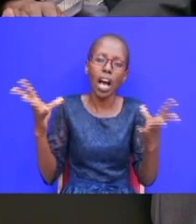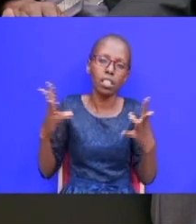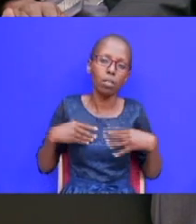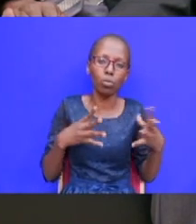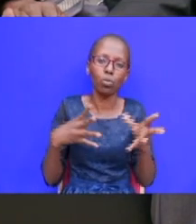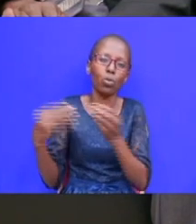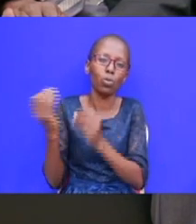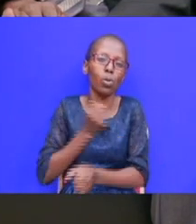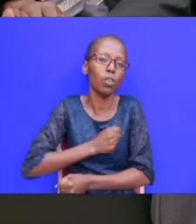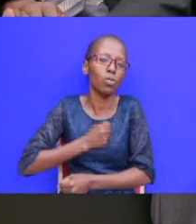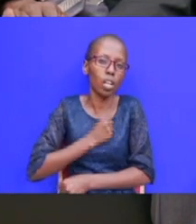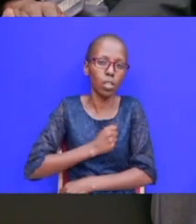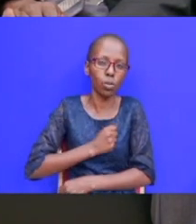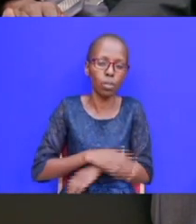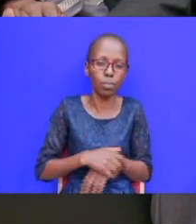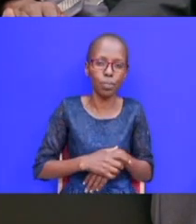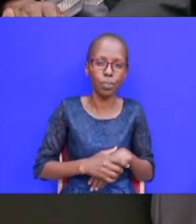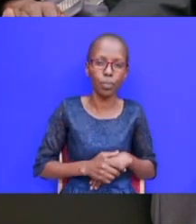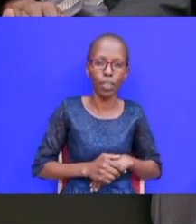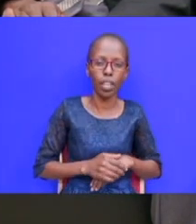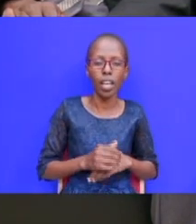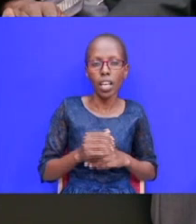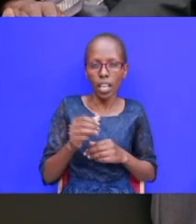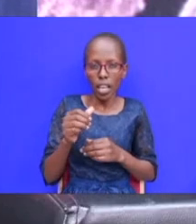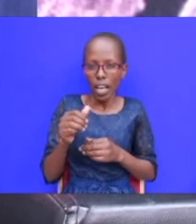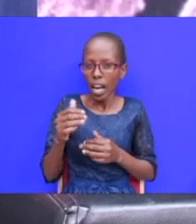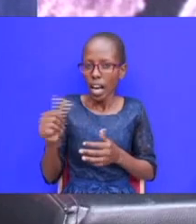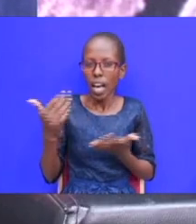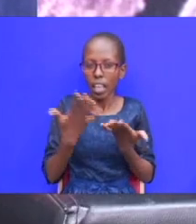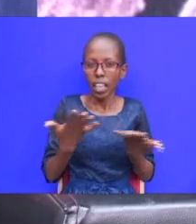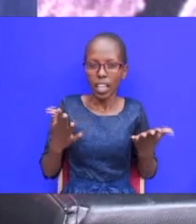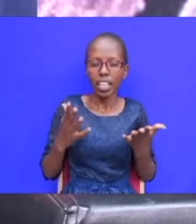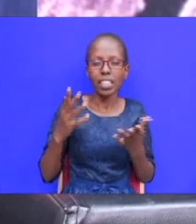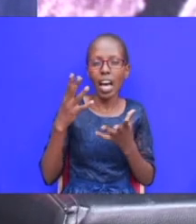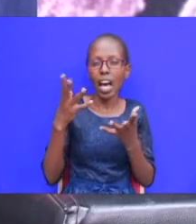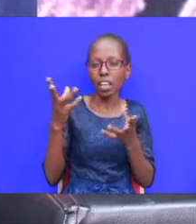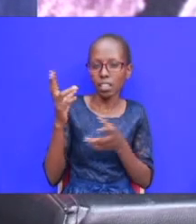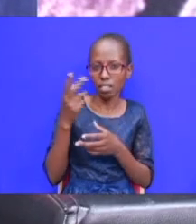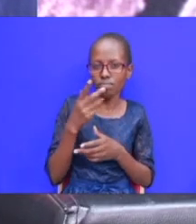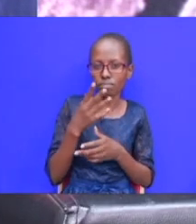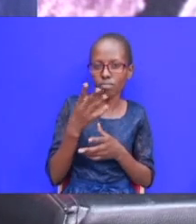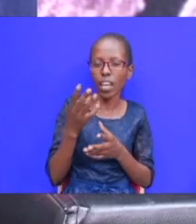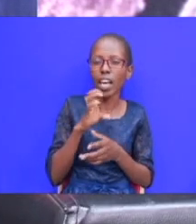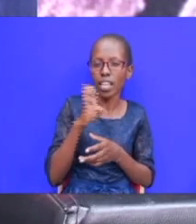reconciliation amen and i something that i realized eso came with 400 men